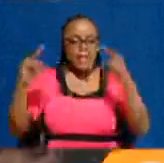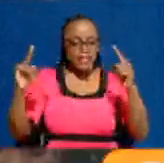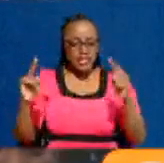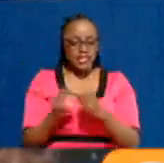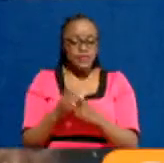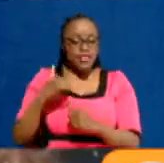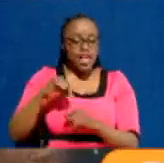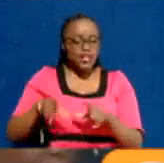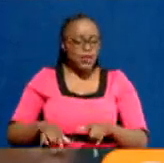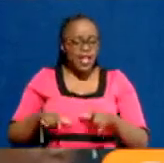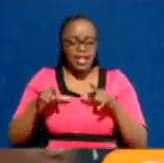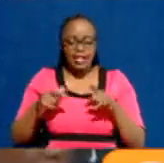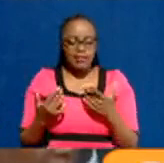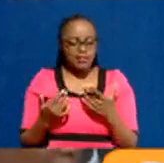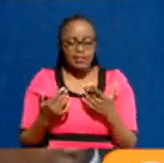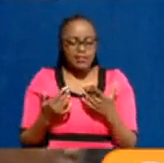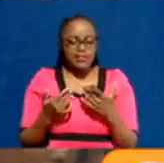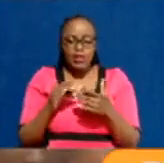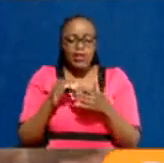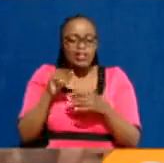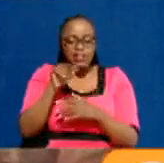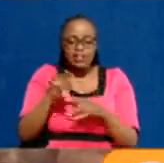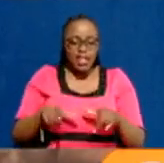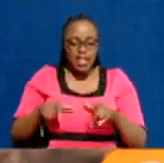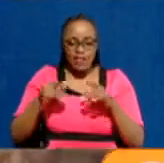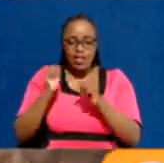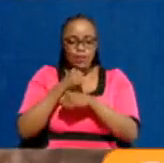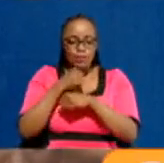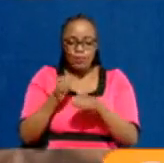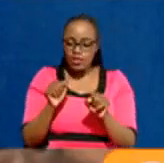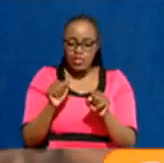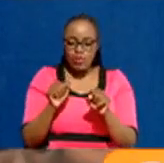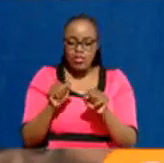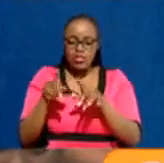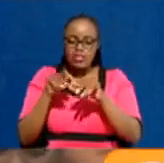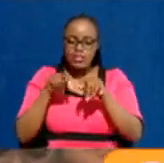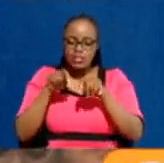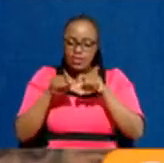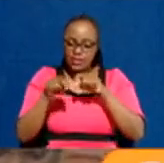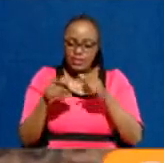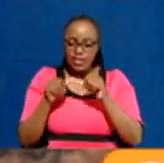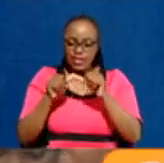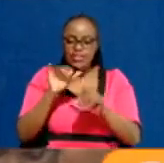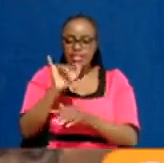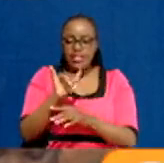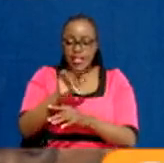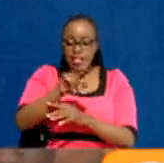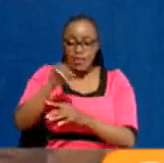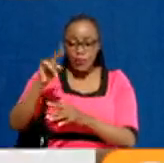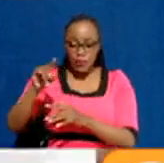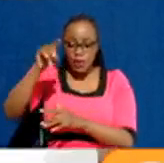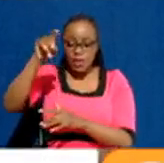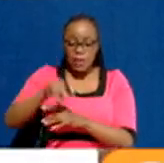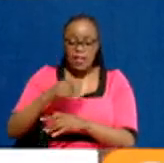living beyond our means. This situation must be corrected. I am aware